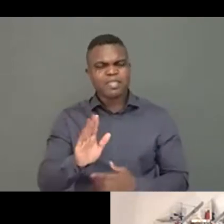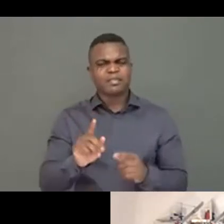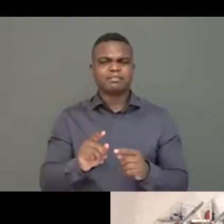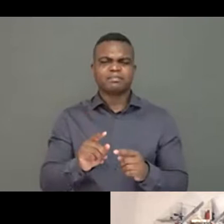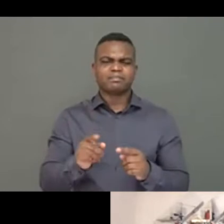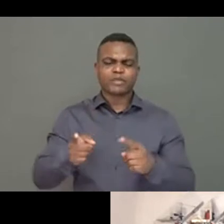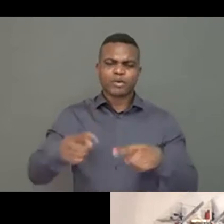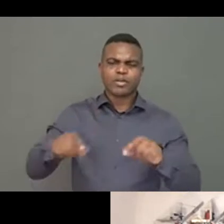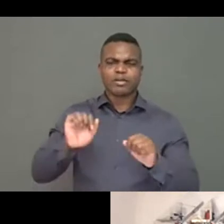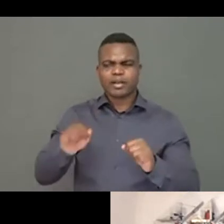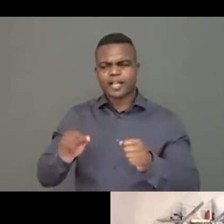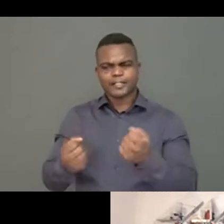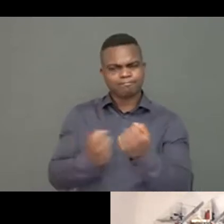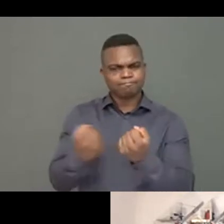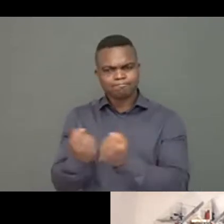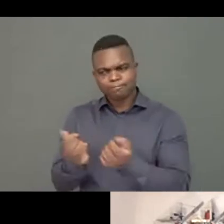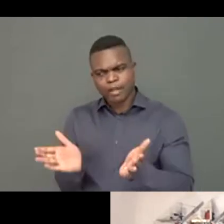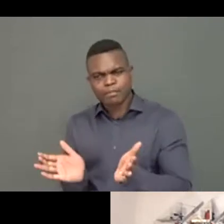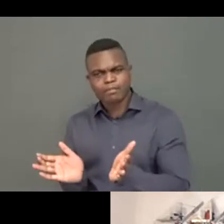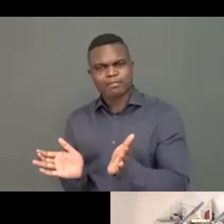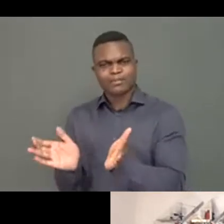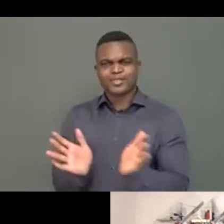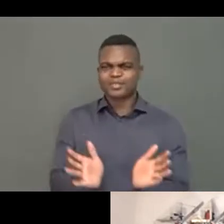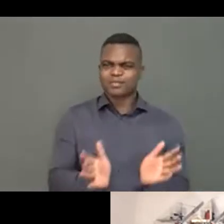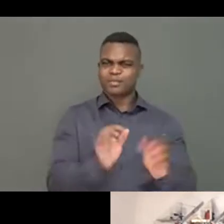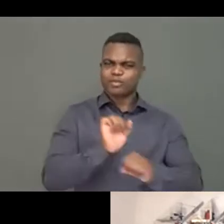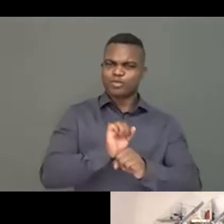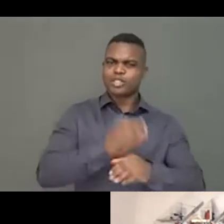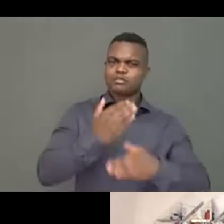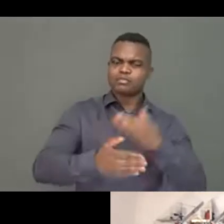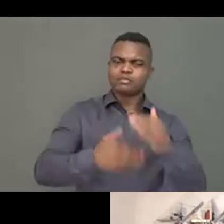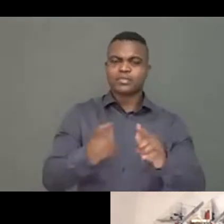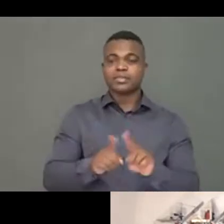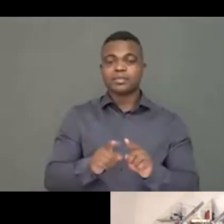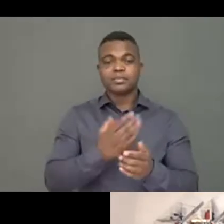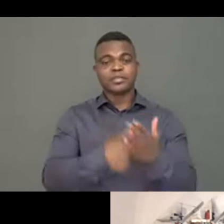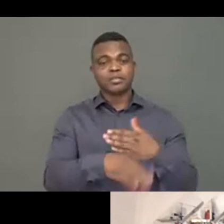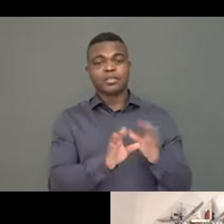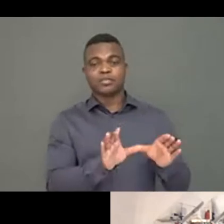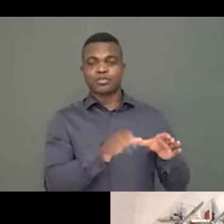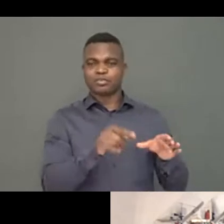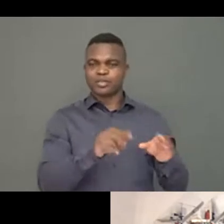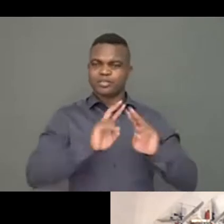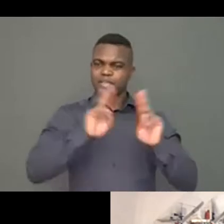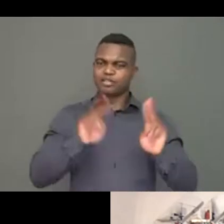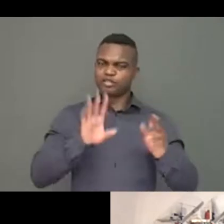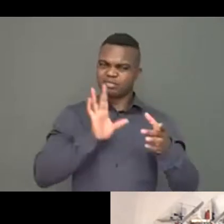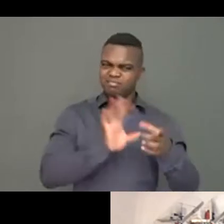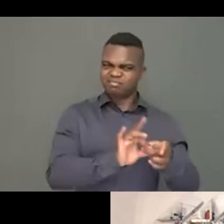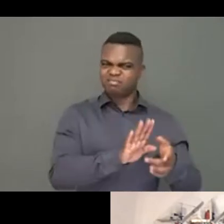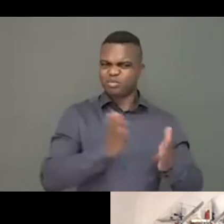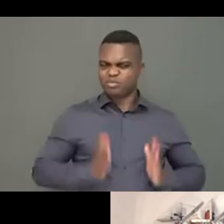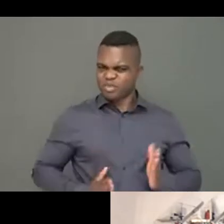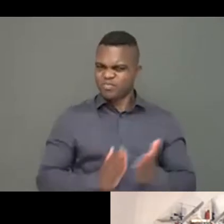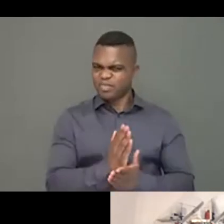and rights people with disability and international governmental organizations. So the